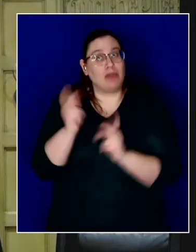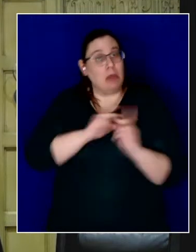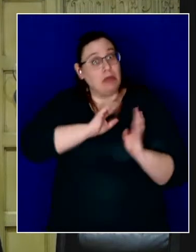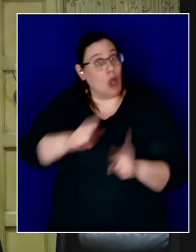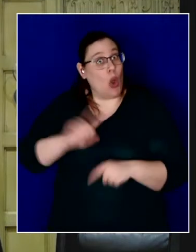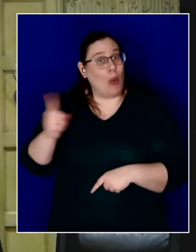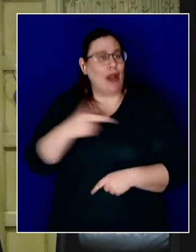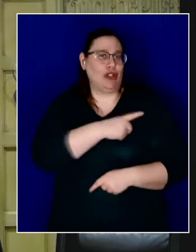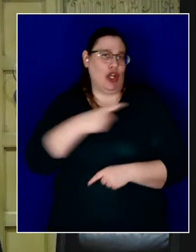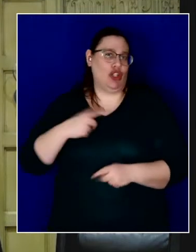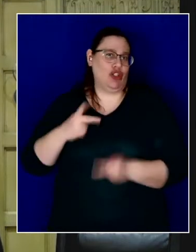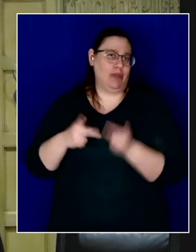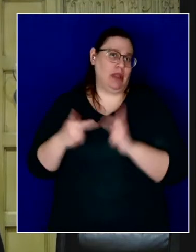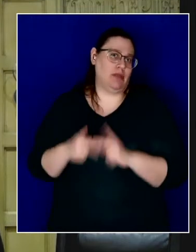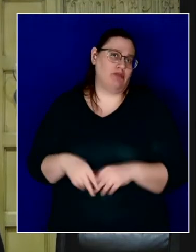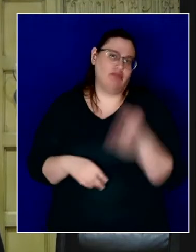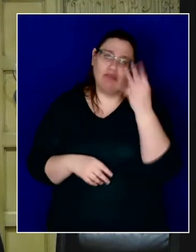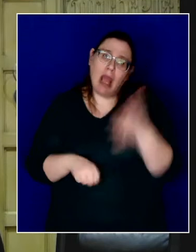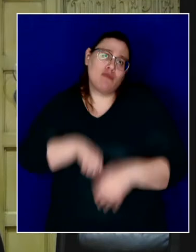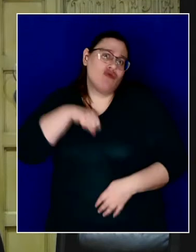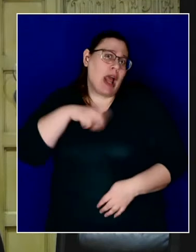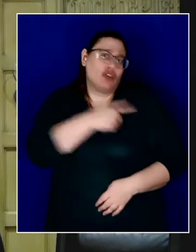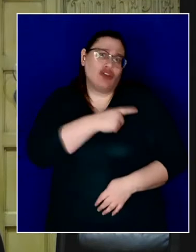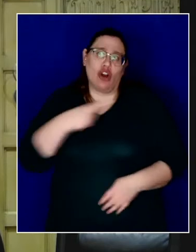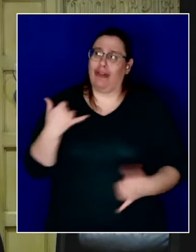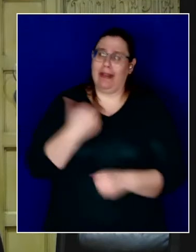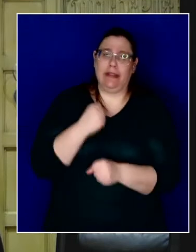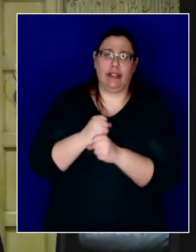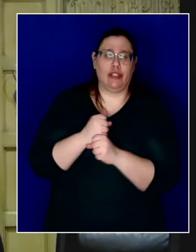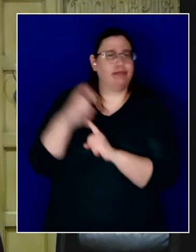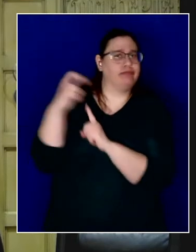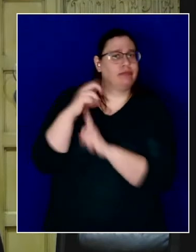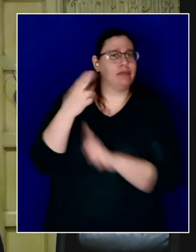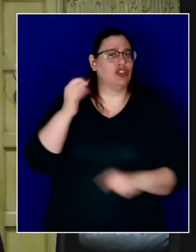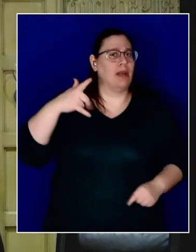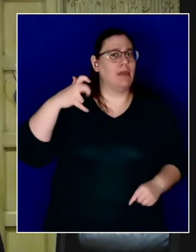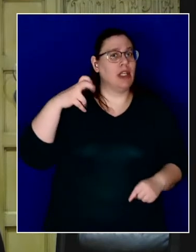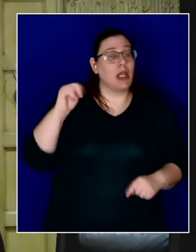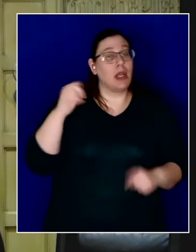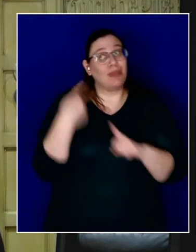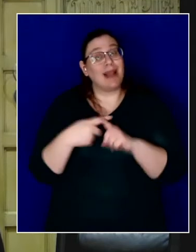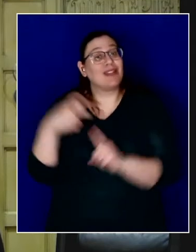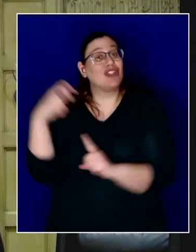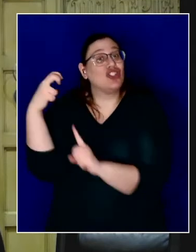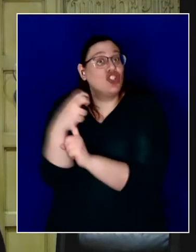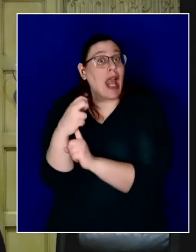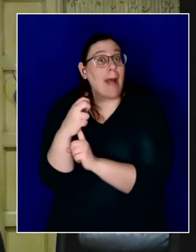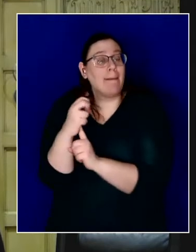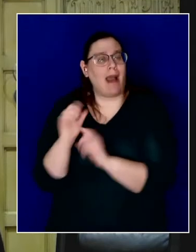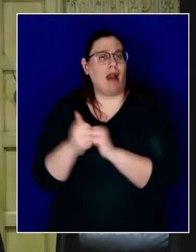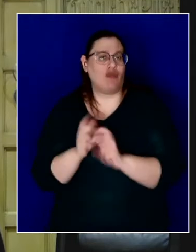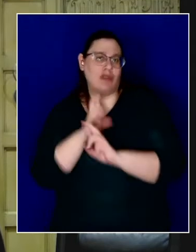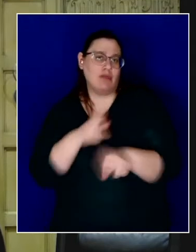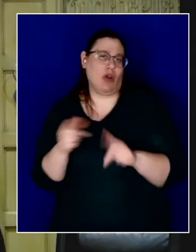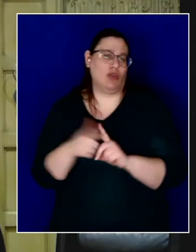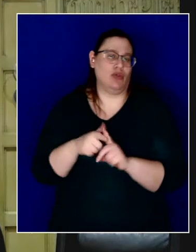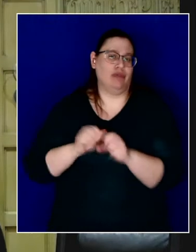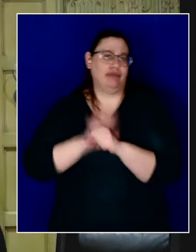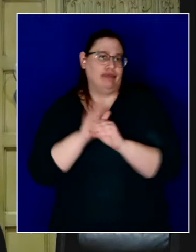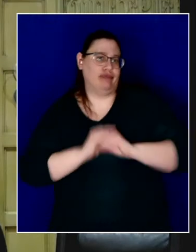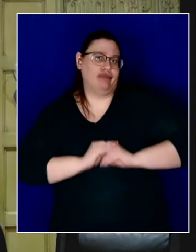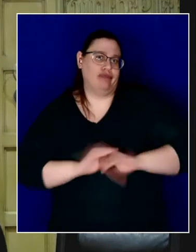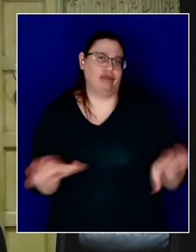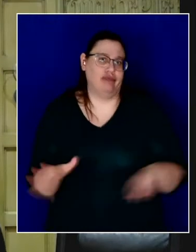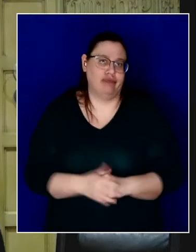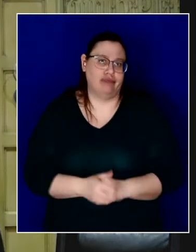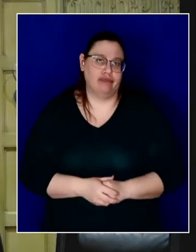that the Dodgers are the champions this year, but you also have been champions when it comes to the response for COVID-19 and helping us wage this